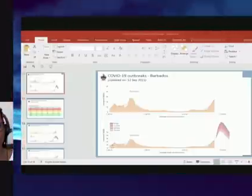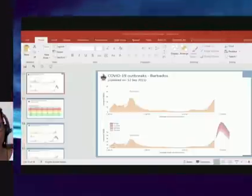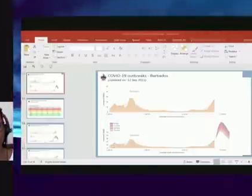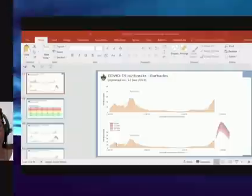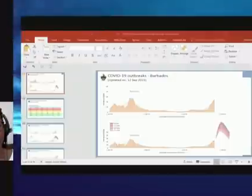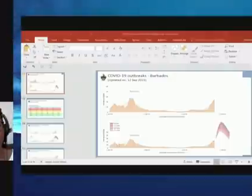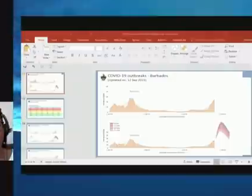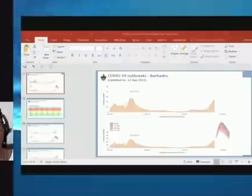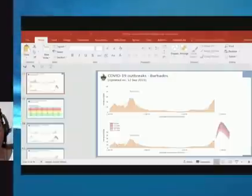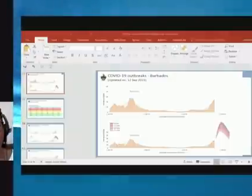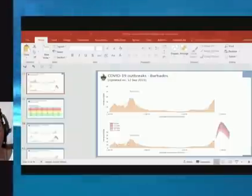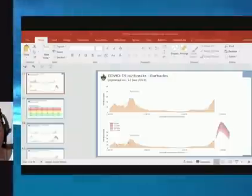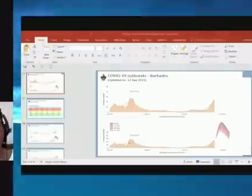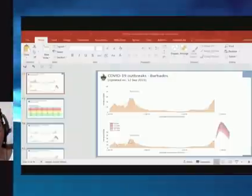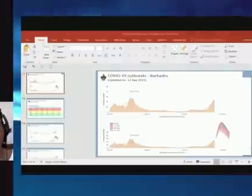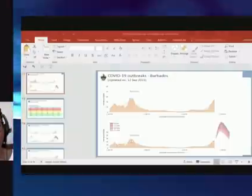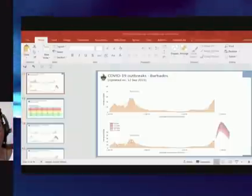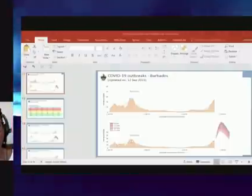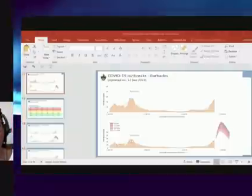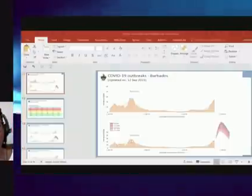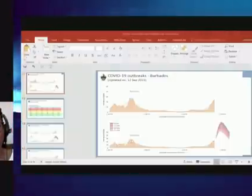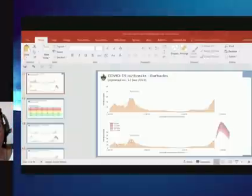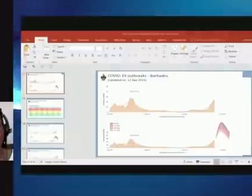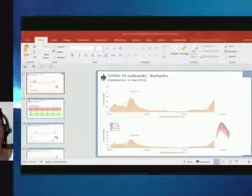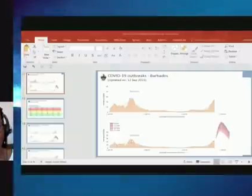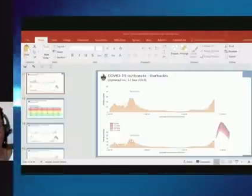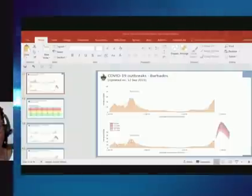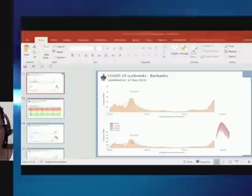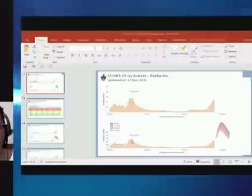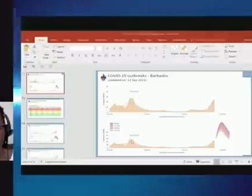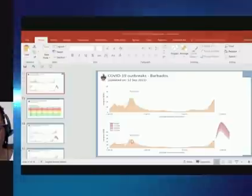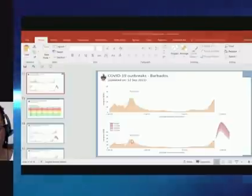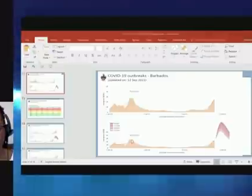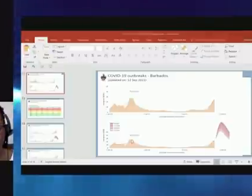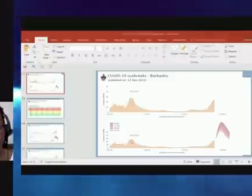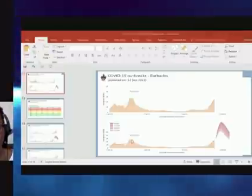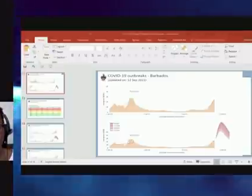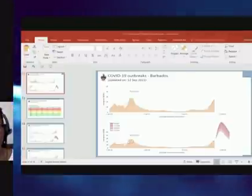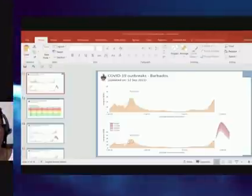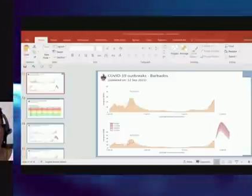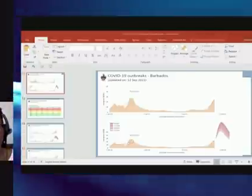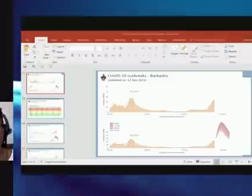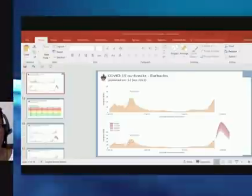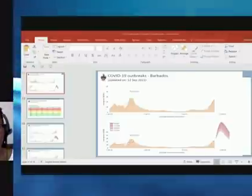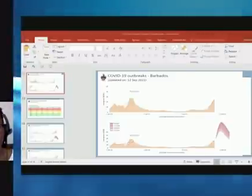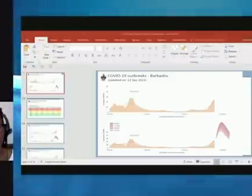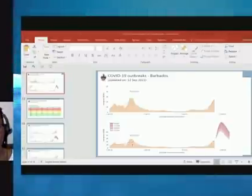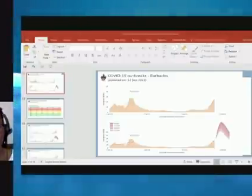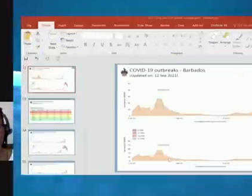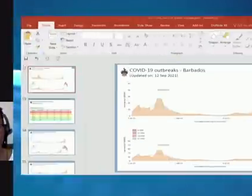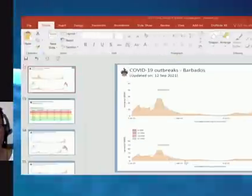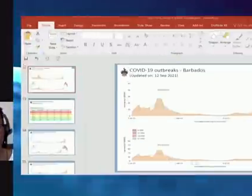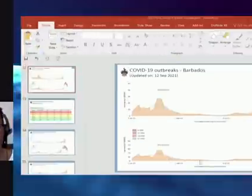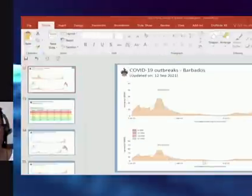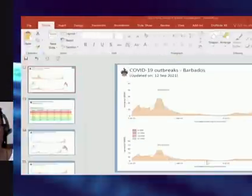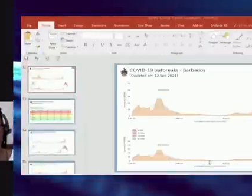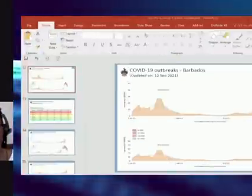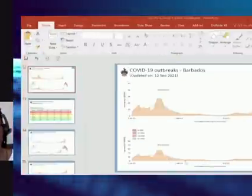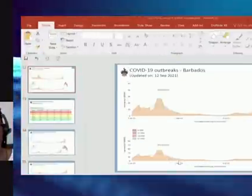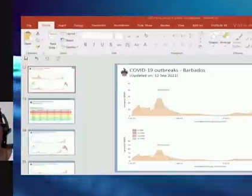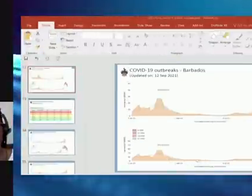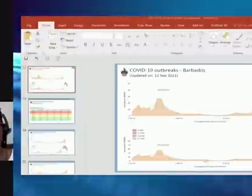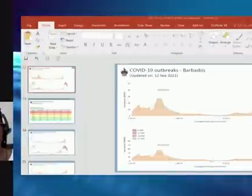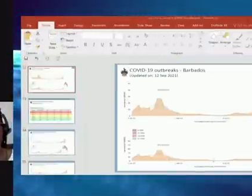So this is beginning January. This is what happened to us in January. So we can make comparisons. Yes, this is when we had our alpha variant outbreak.